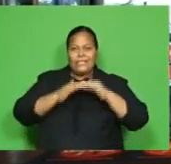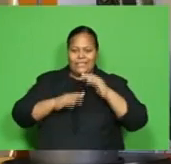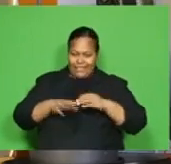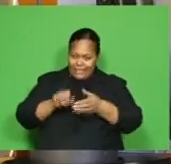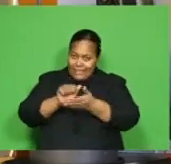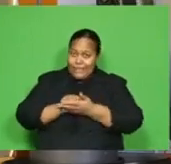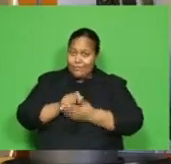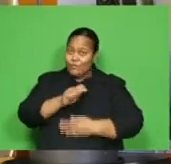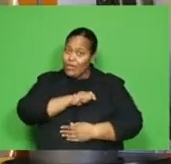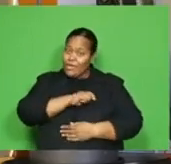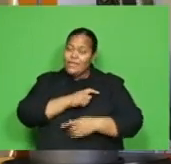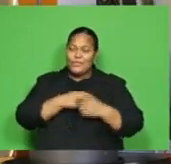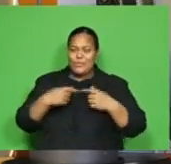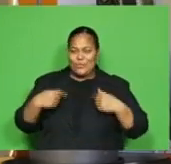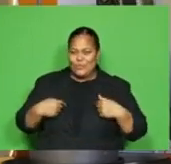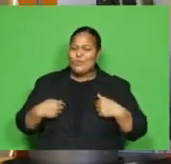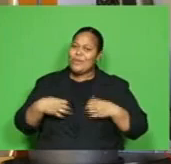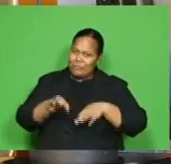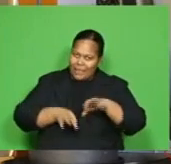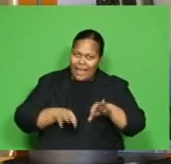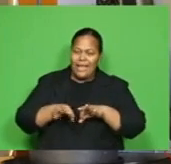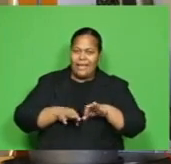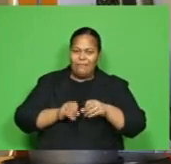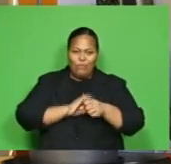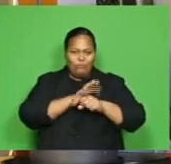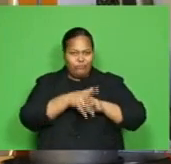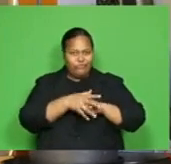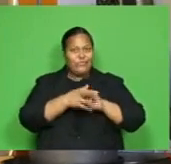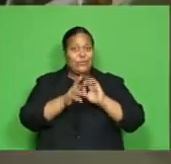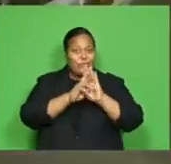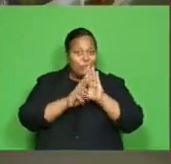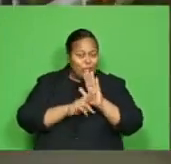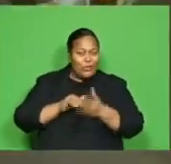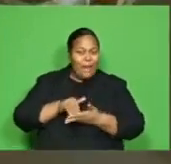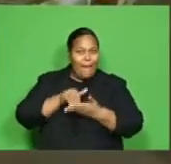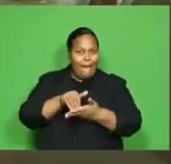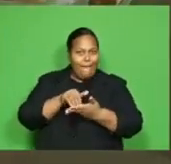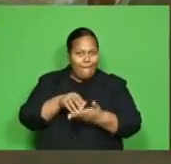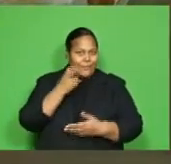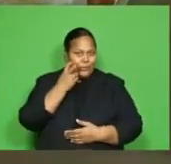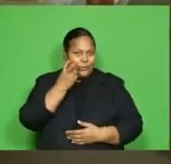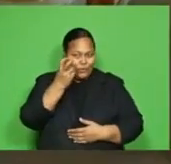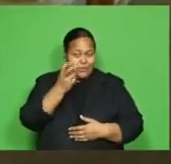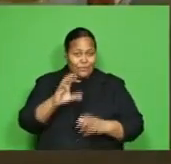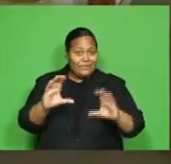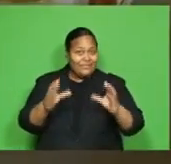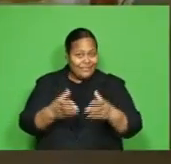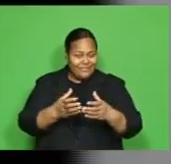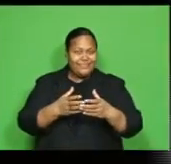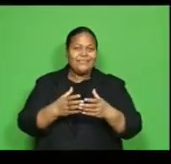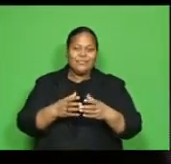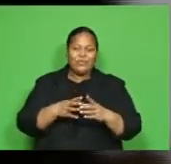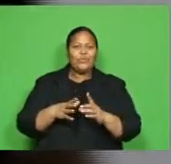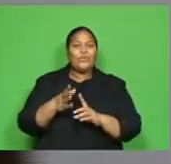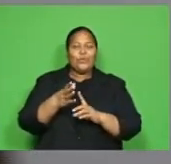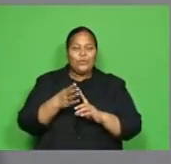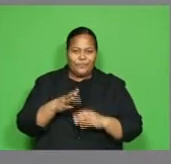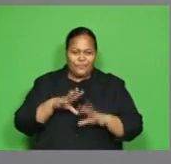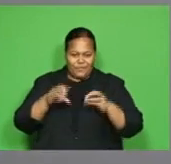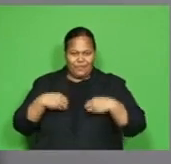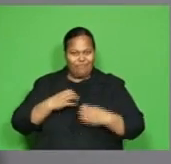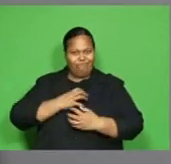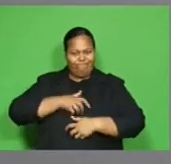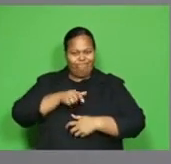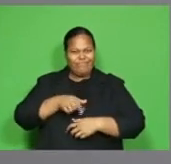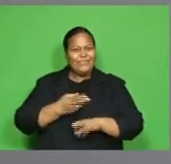also a set of COVID guidelines to help the industry adopt to this new norm. A Facebook page